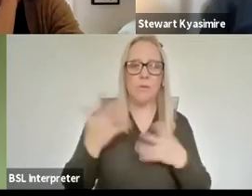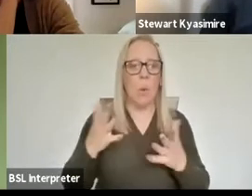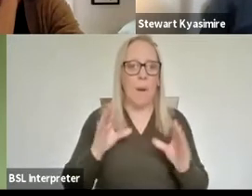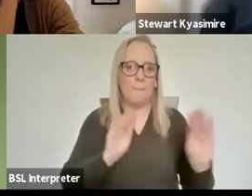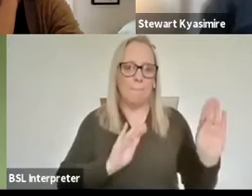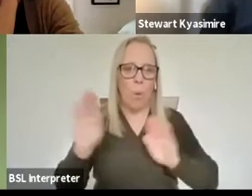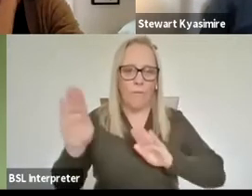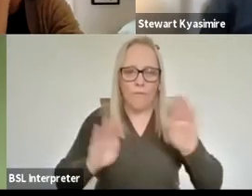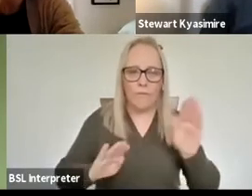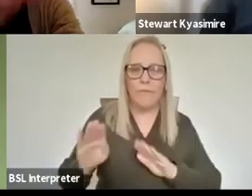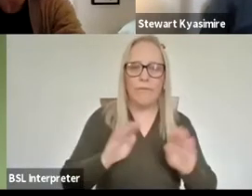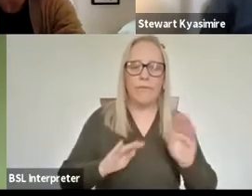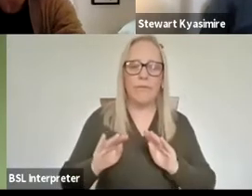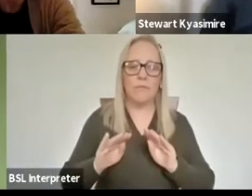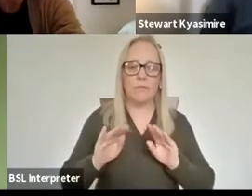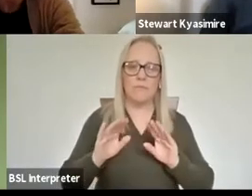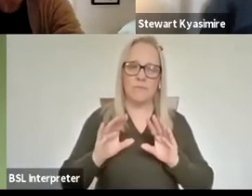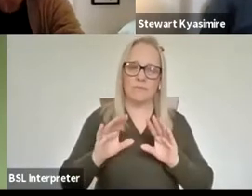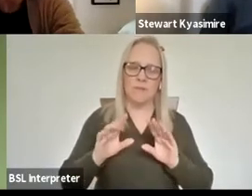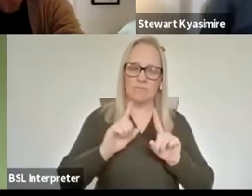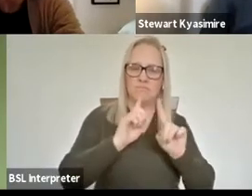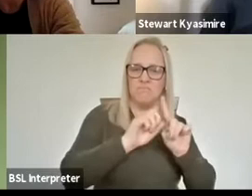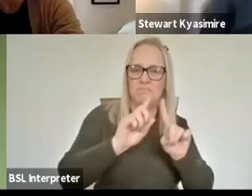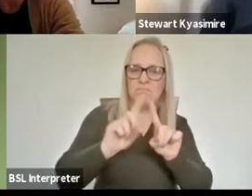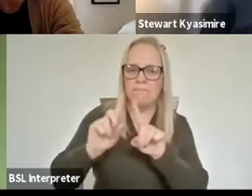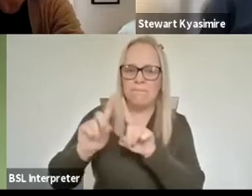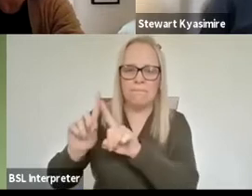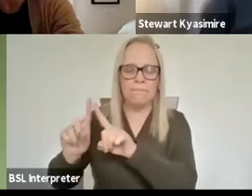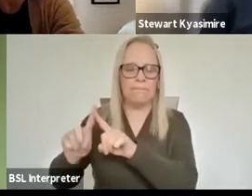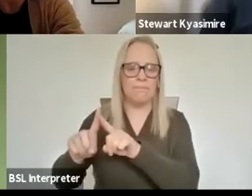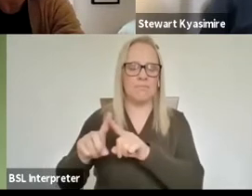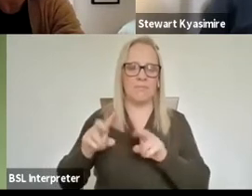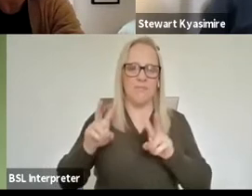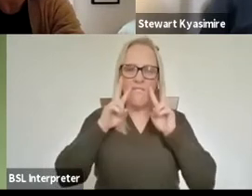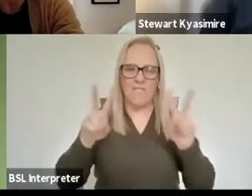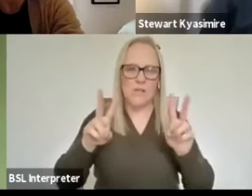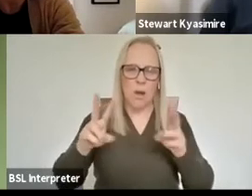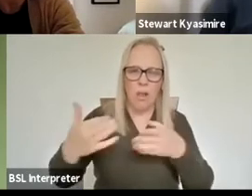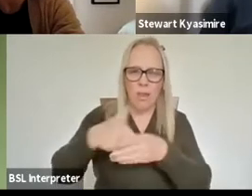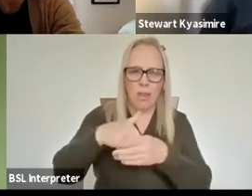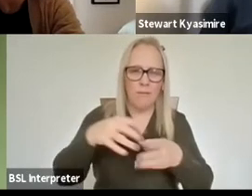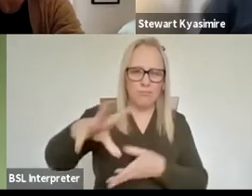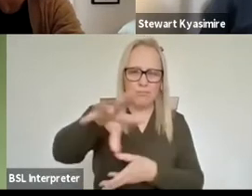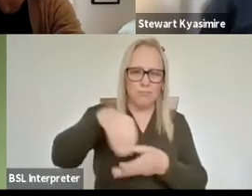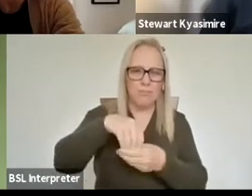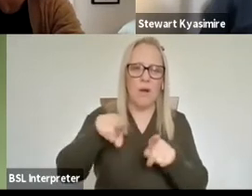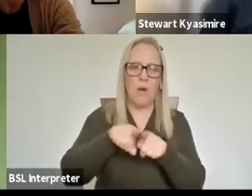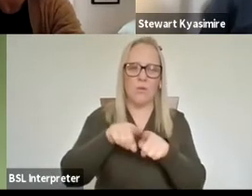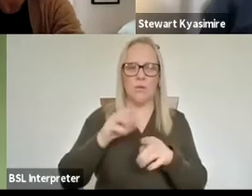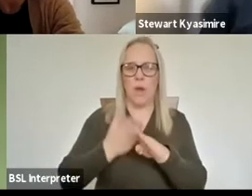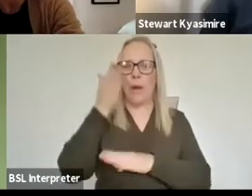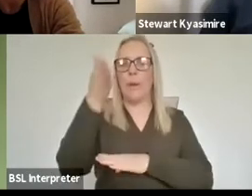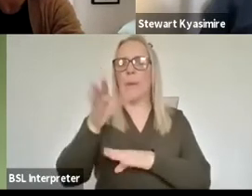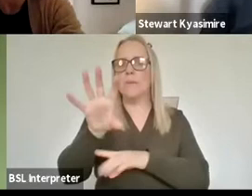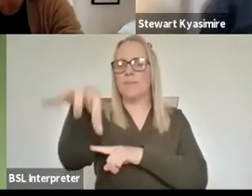and multi-channel audio visual installation and I do lots of site-specific work um